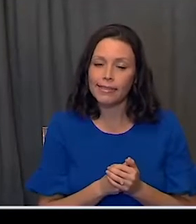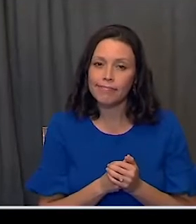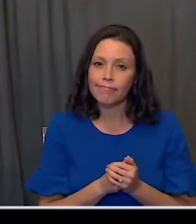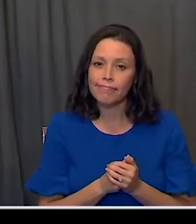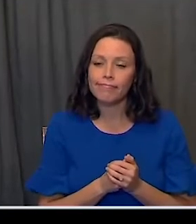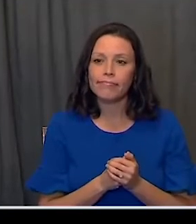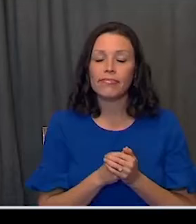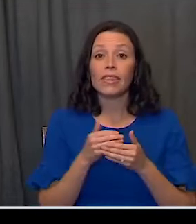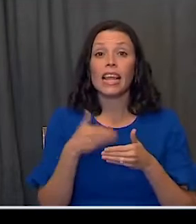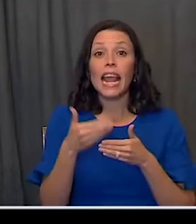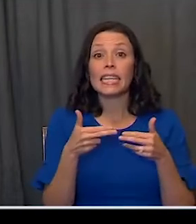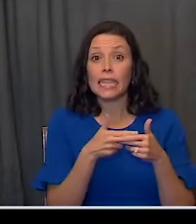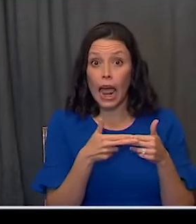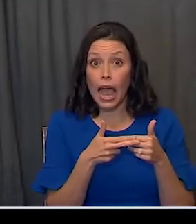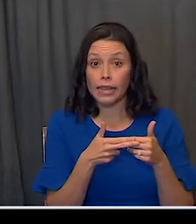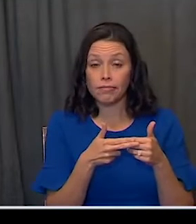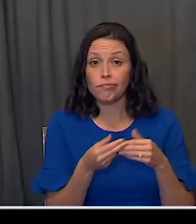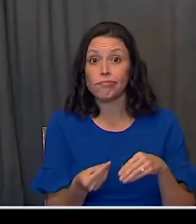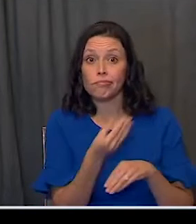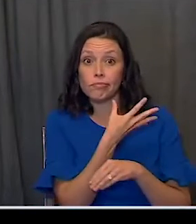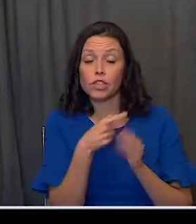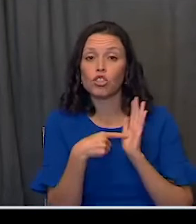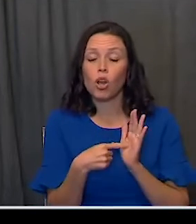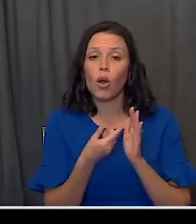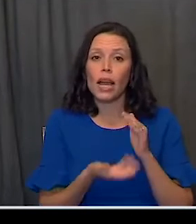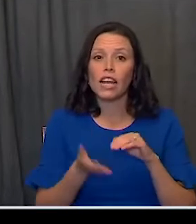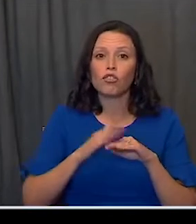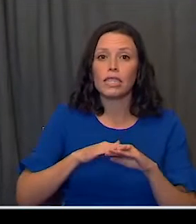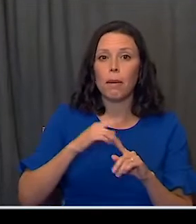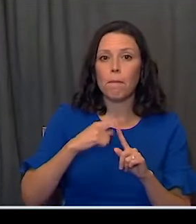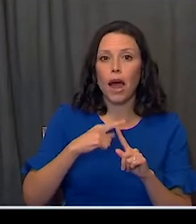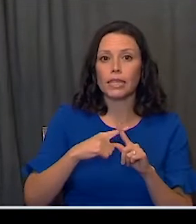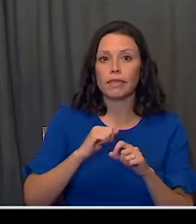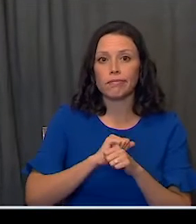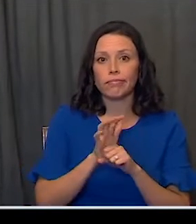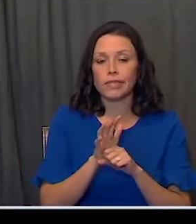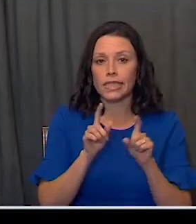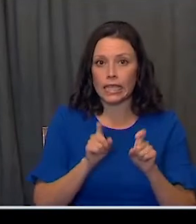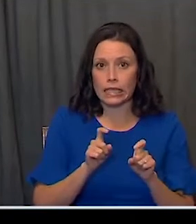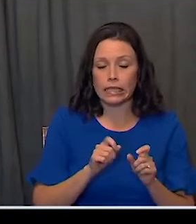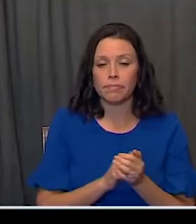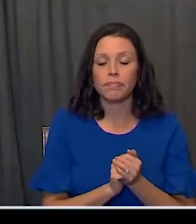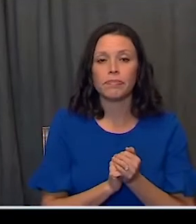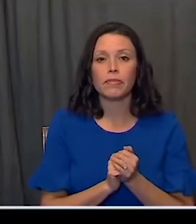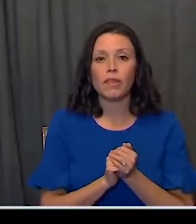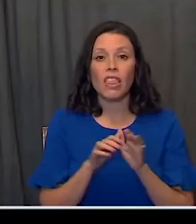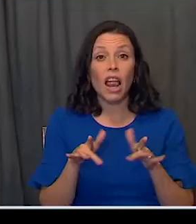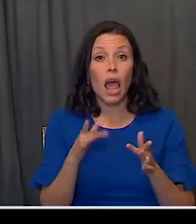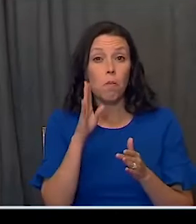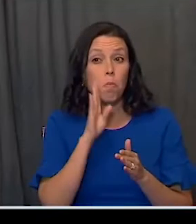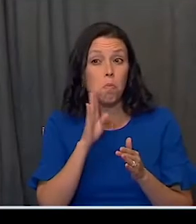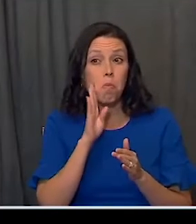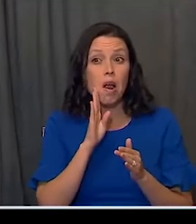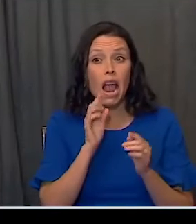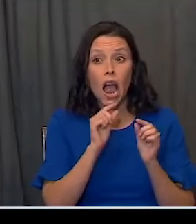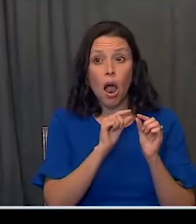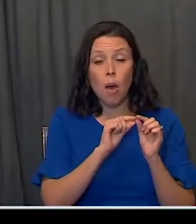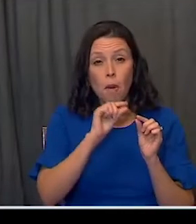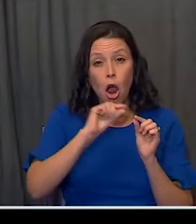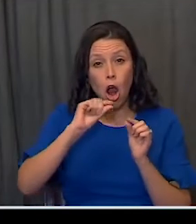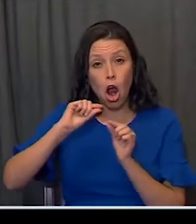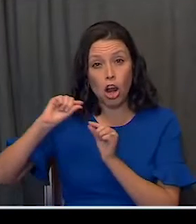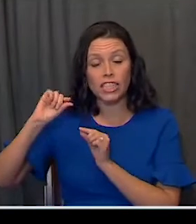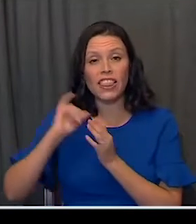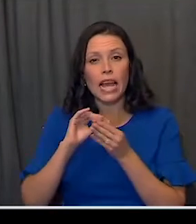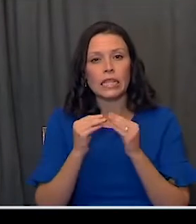The next slide shows our increase in test positivity. The light brown bars are the number of